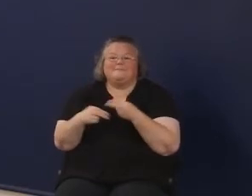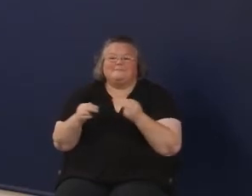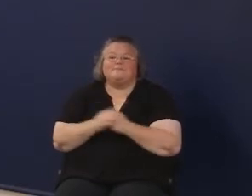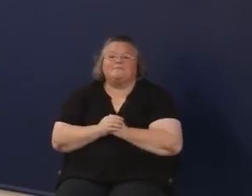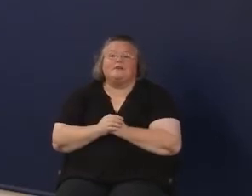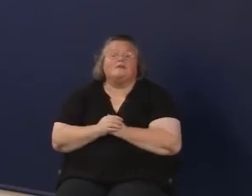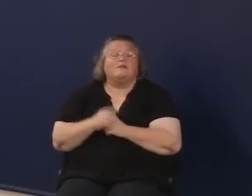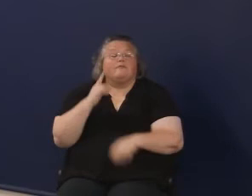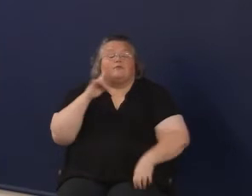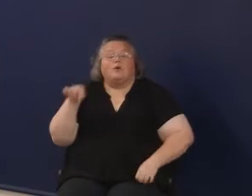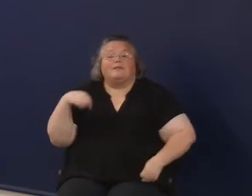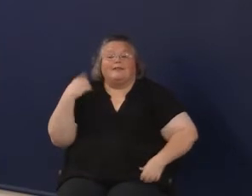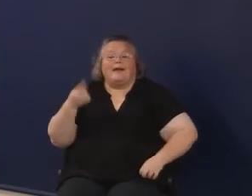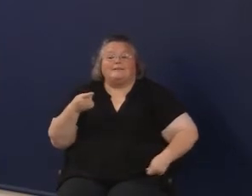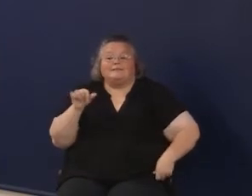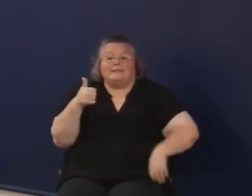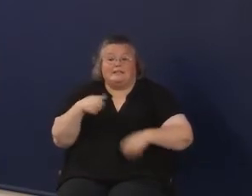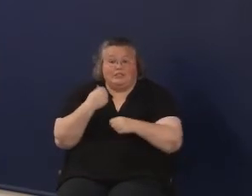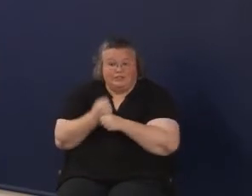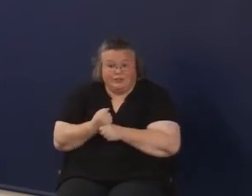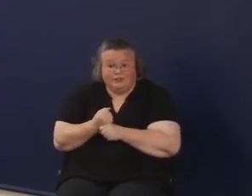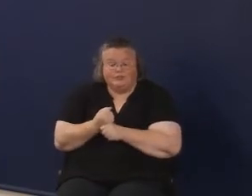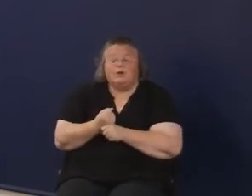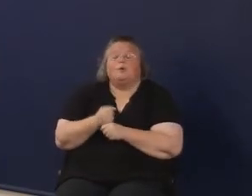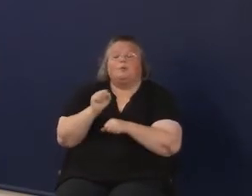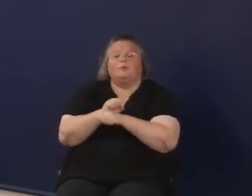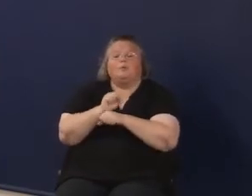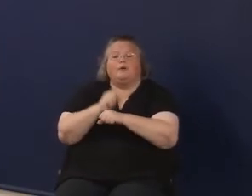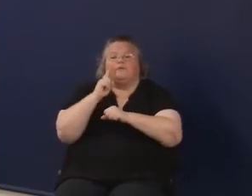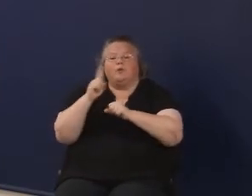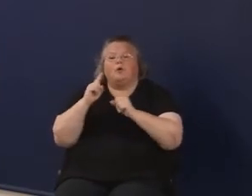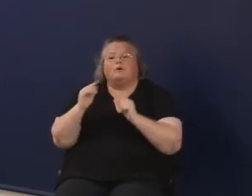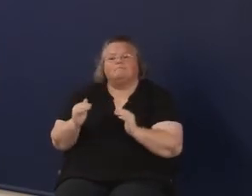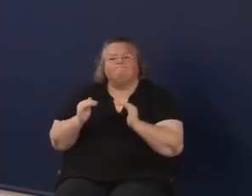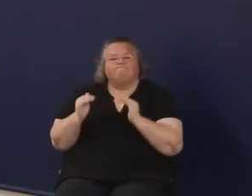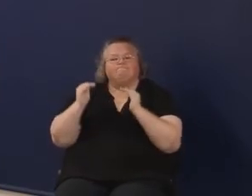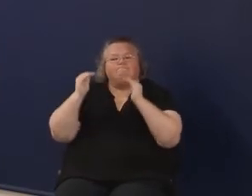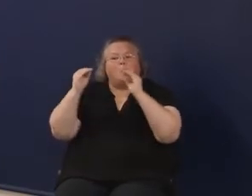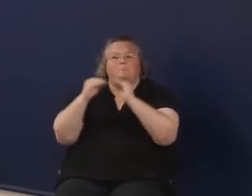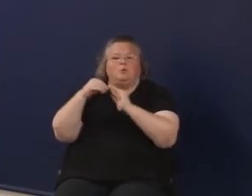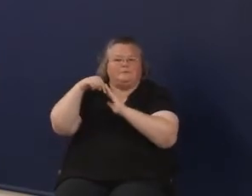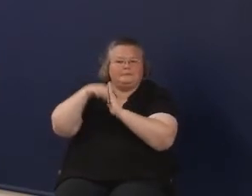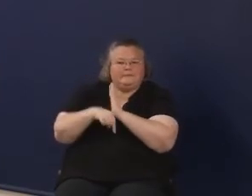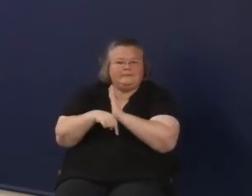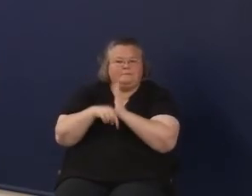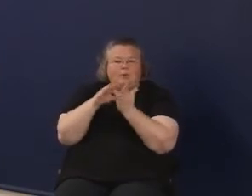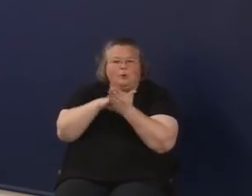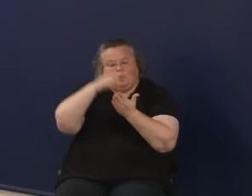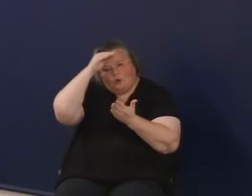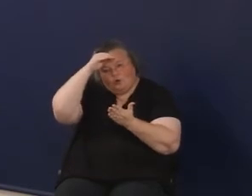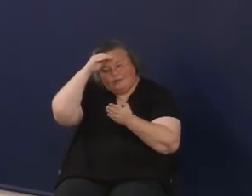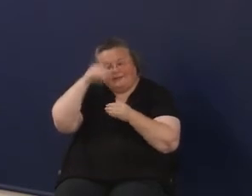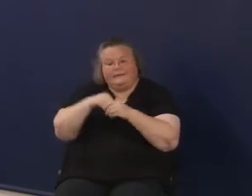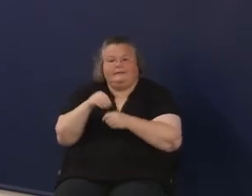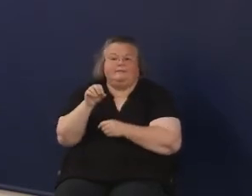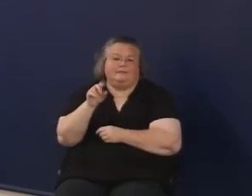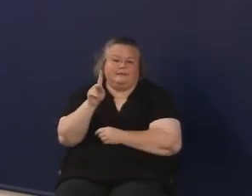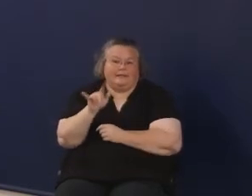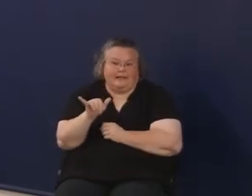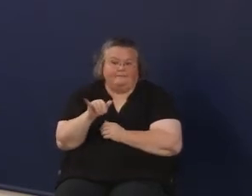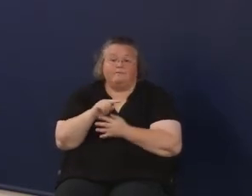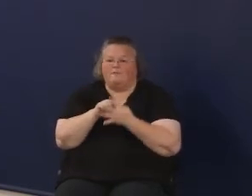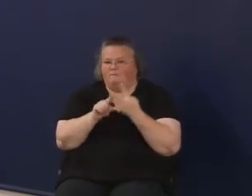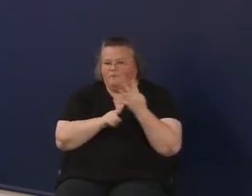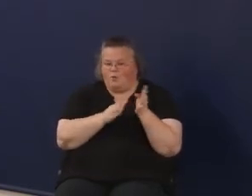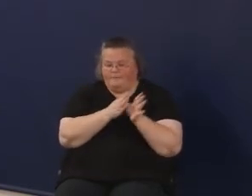For the next, for the last decade, we have been working on advancing deeper learning in the state in four priority areas.